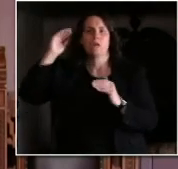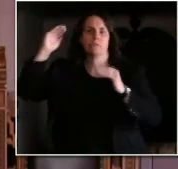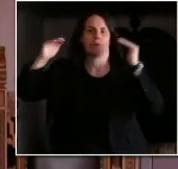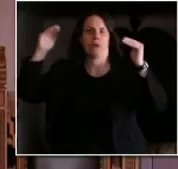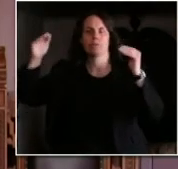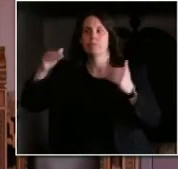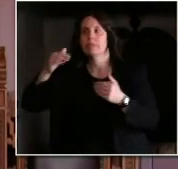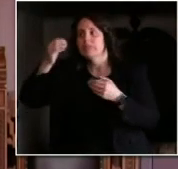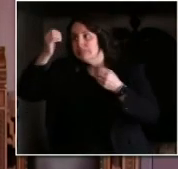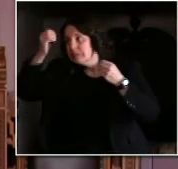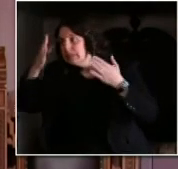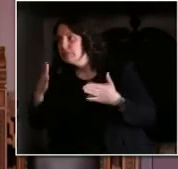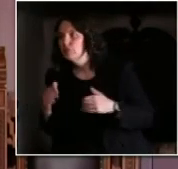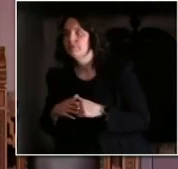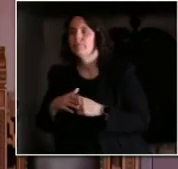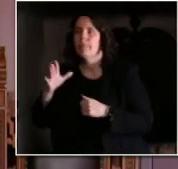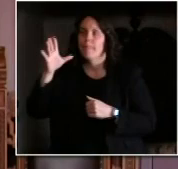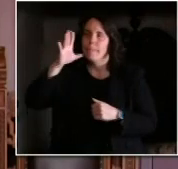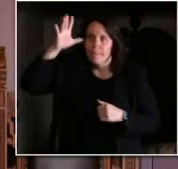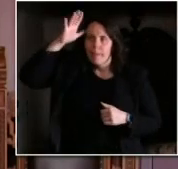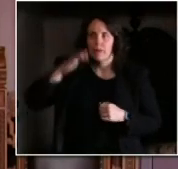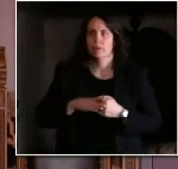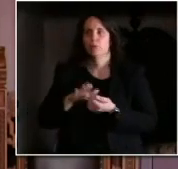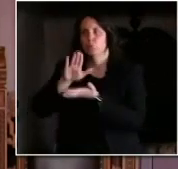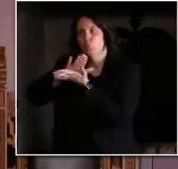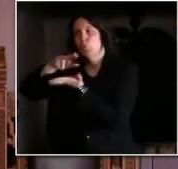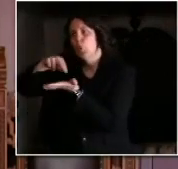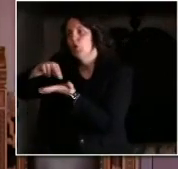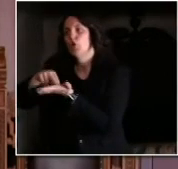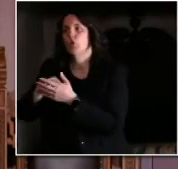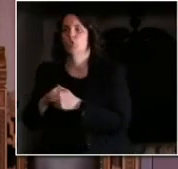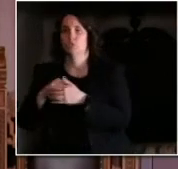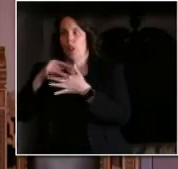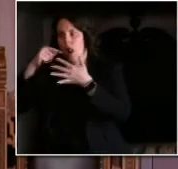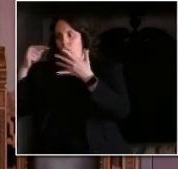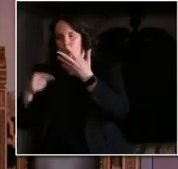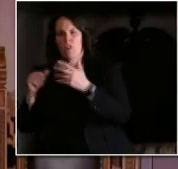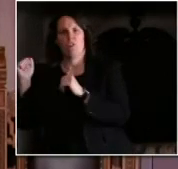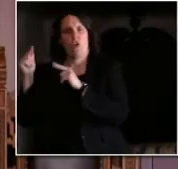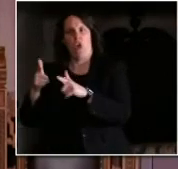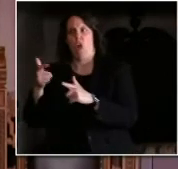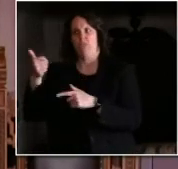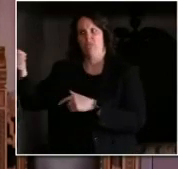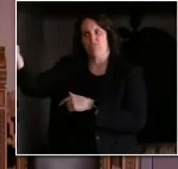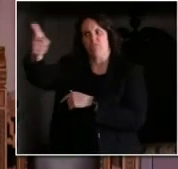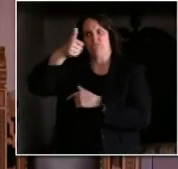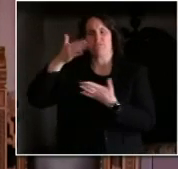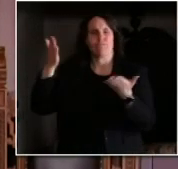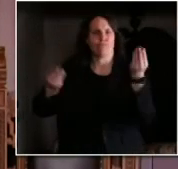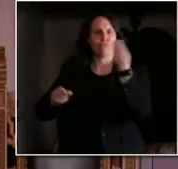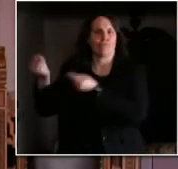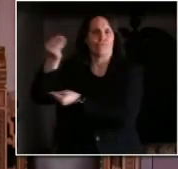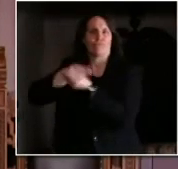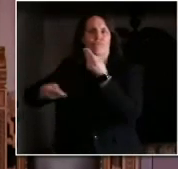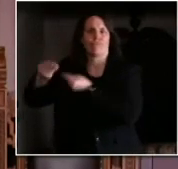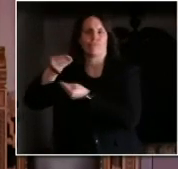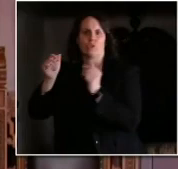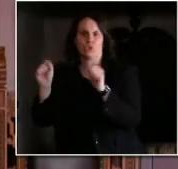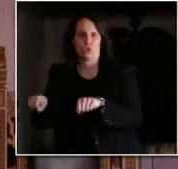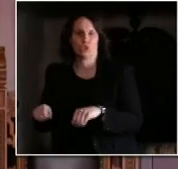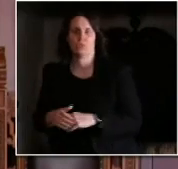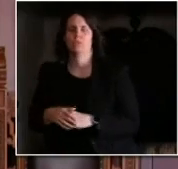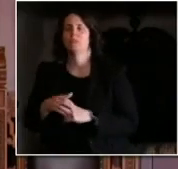delivering food, you name it. And so we will need to be certain in our own mind that